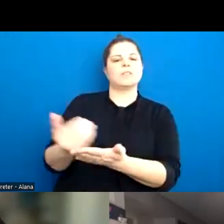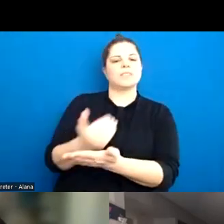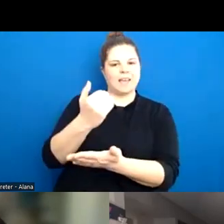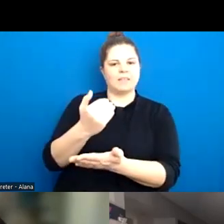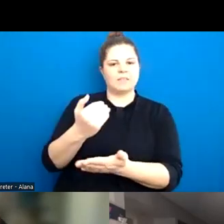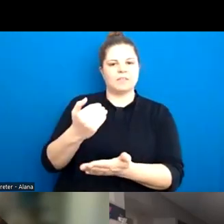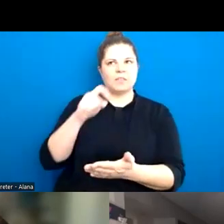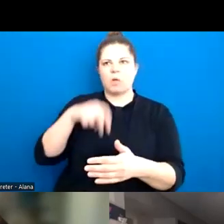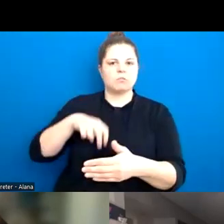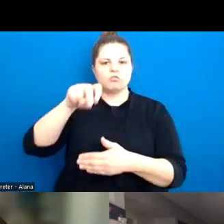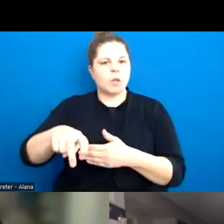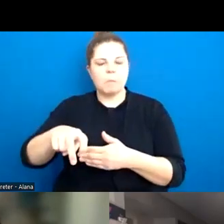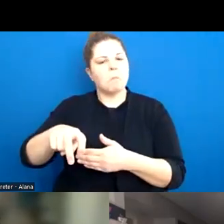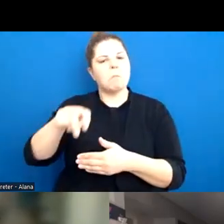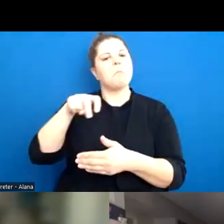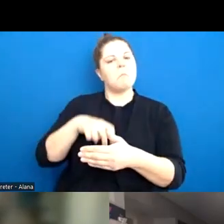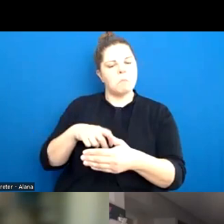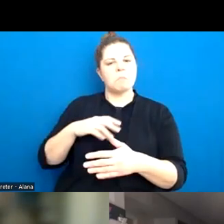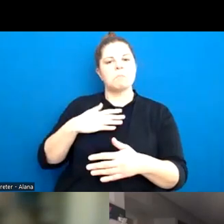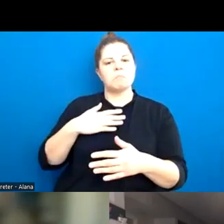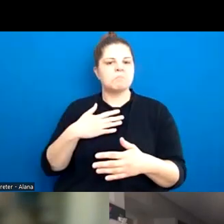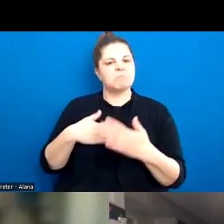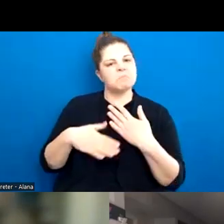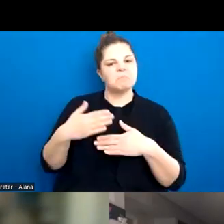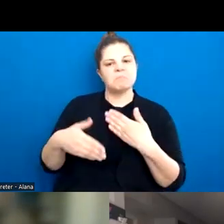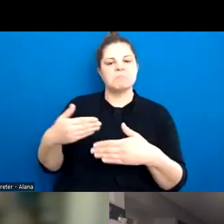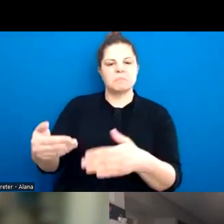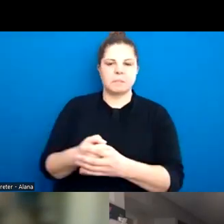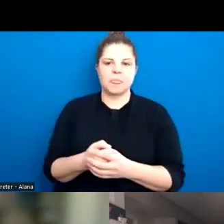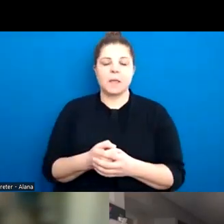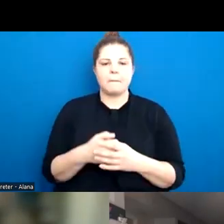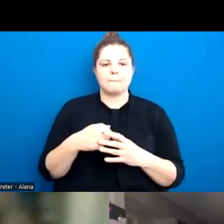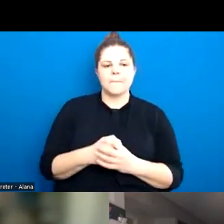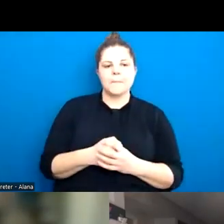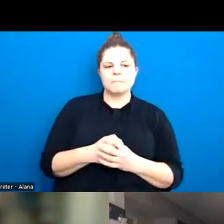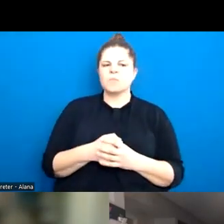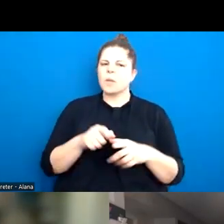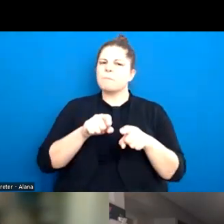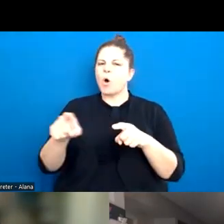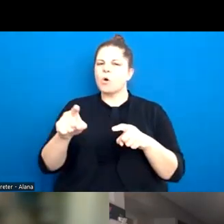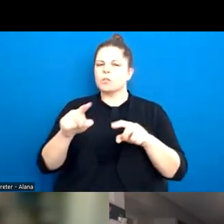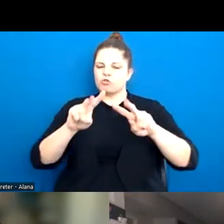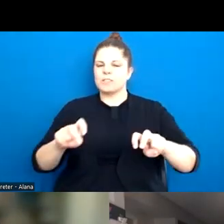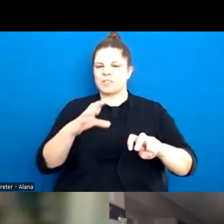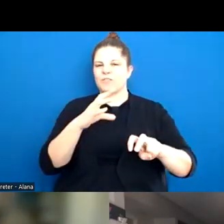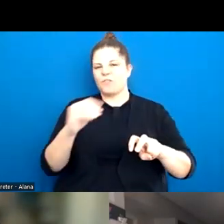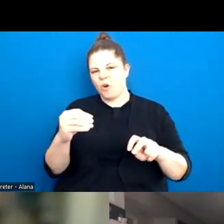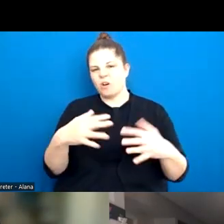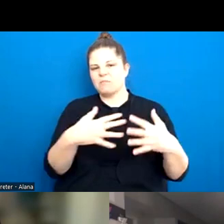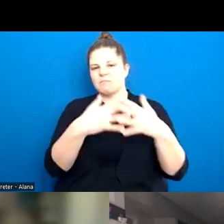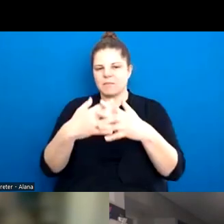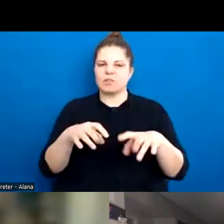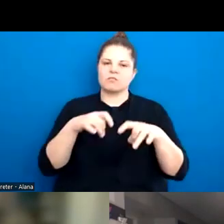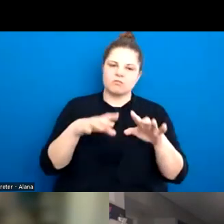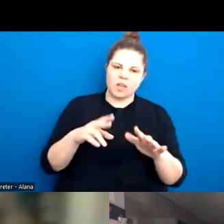um, research done mostly in Western countries. Um, but certainly there's, you know, there's this fear that if we talk about